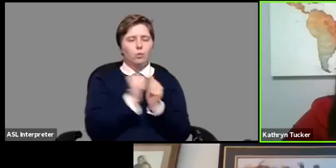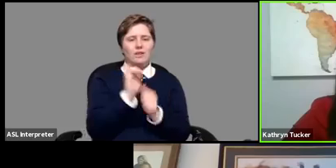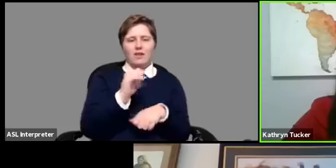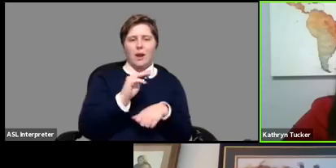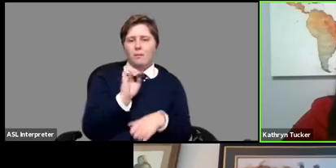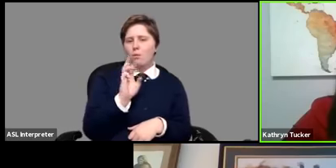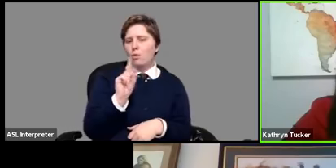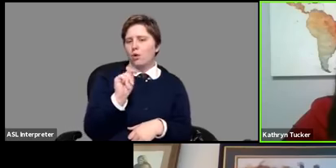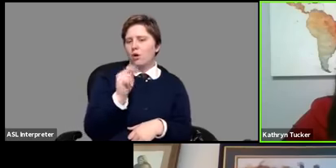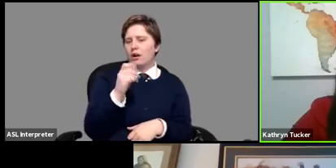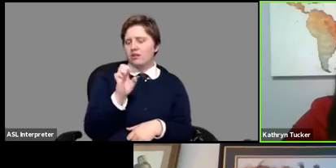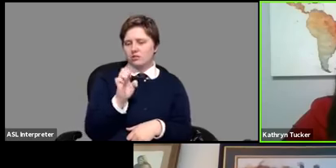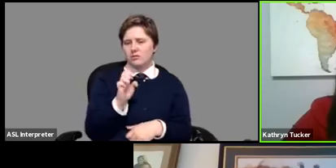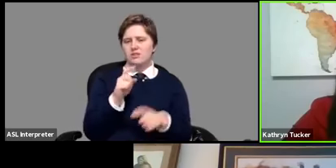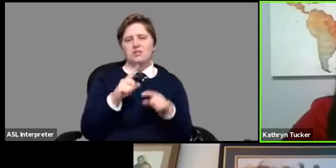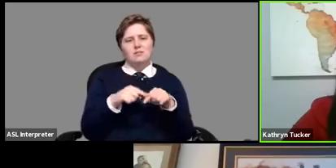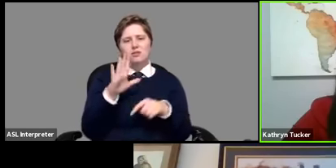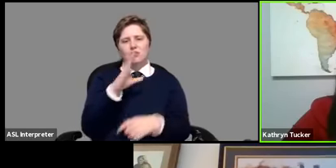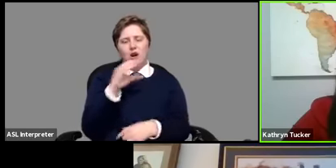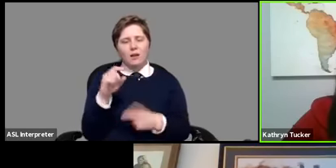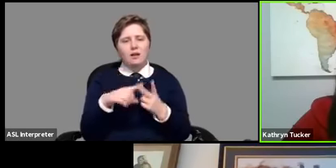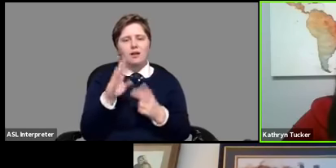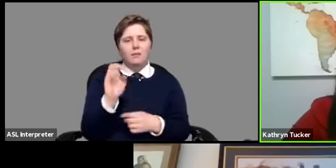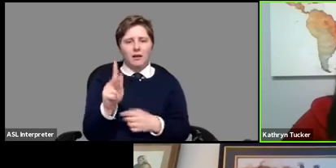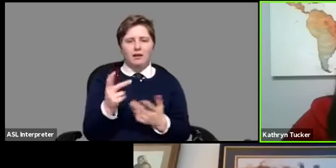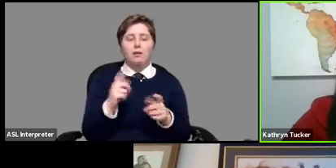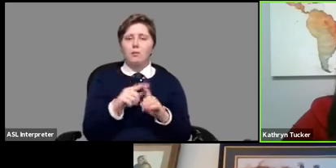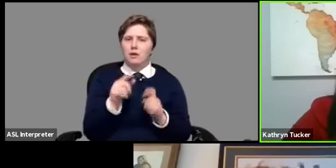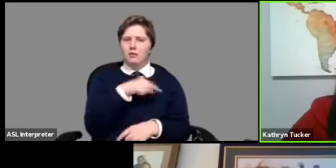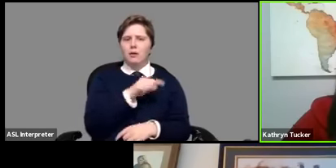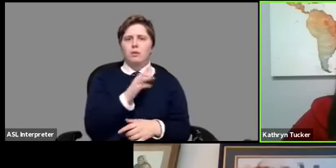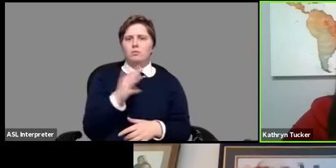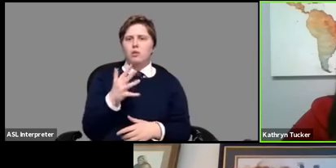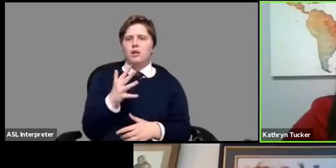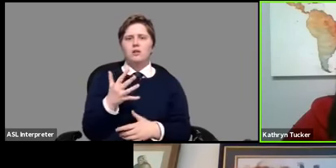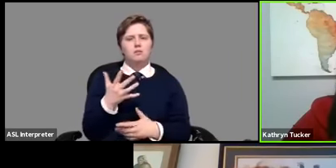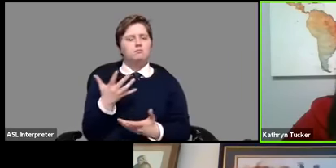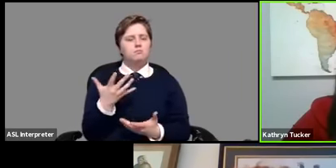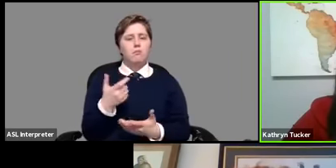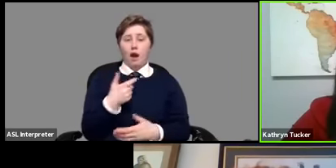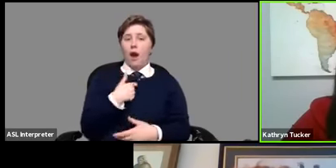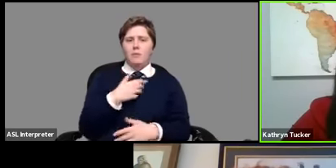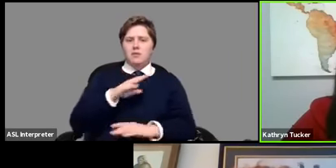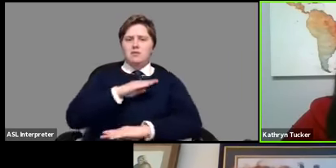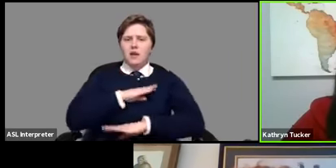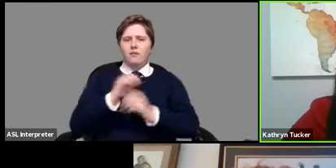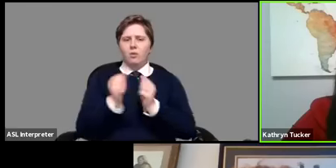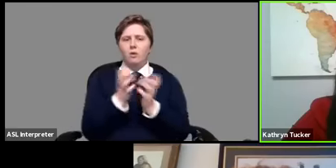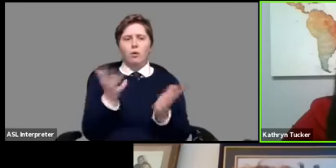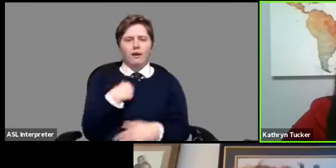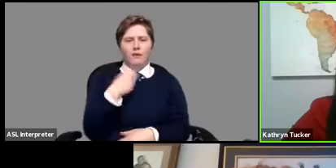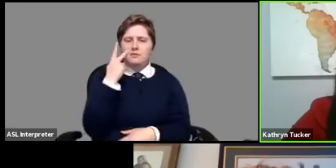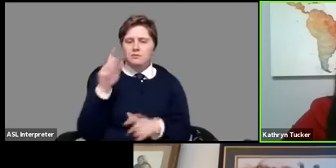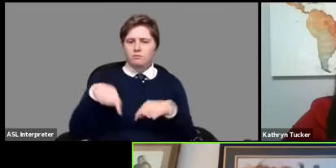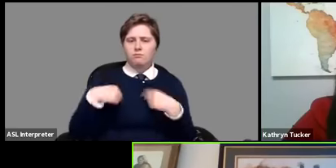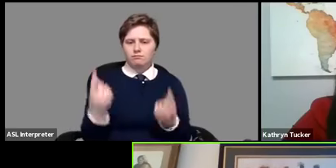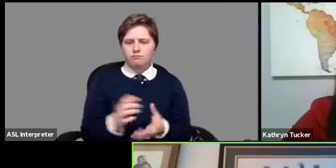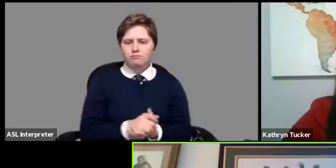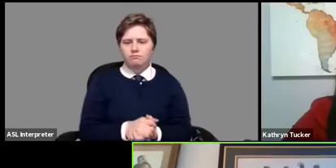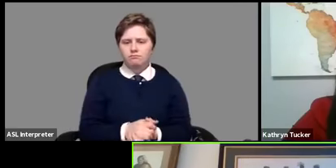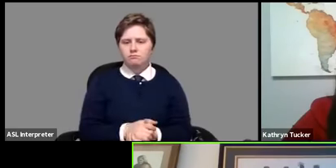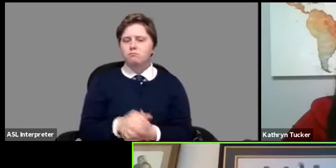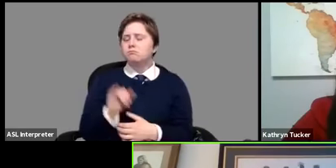it just depends on the mortgage company or banks but they've been pretty um i've been pretty satisfied with what i've seen okay